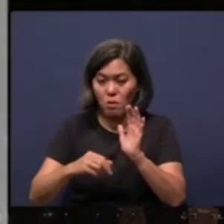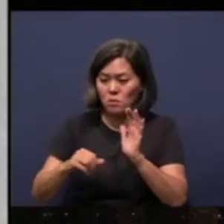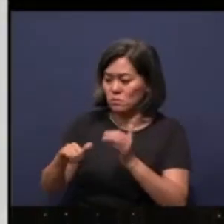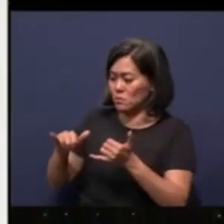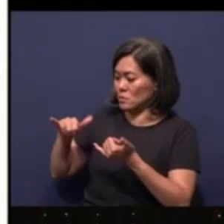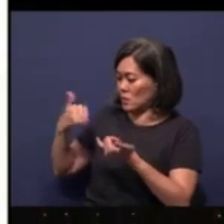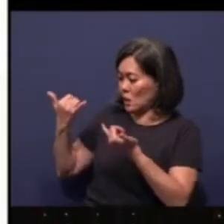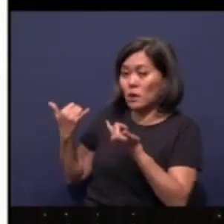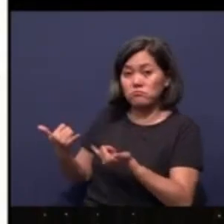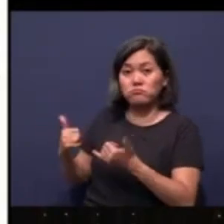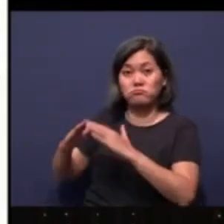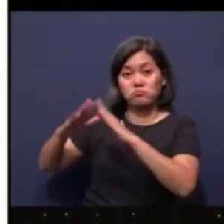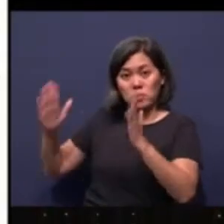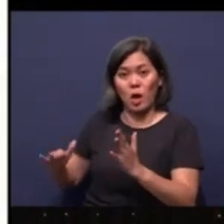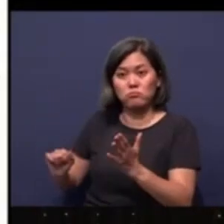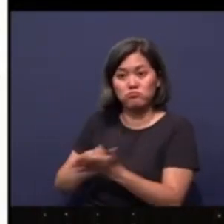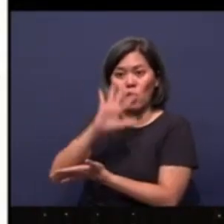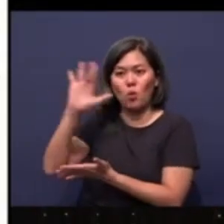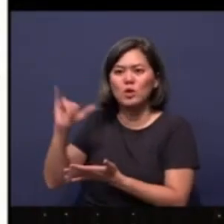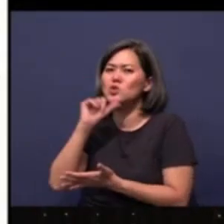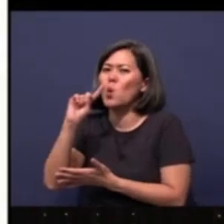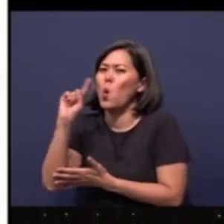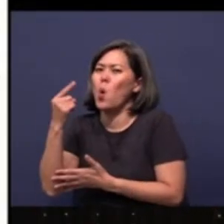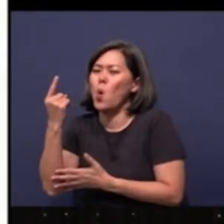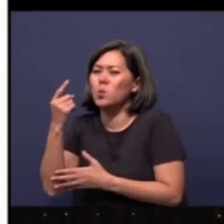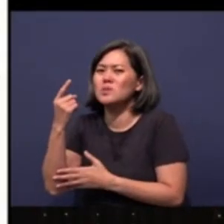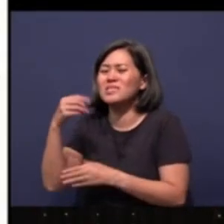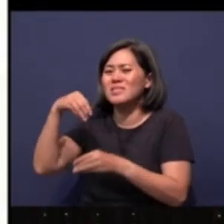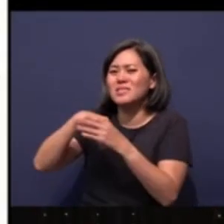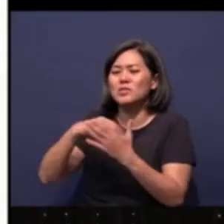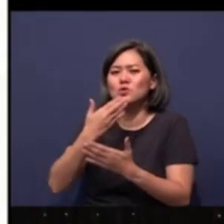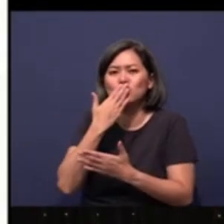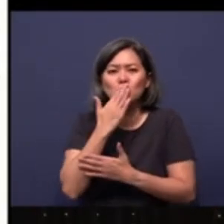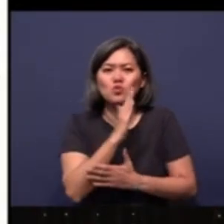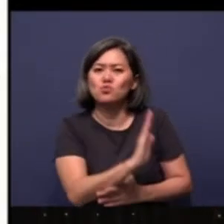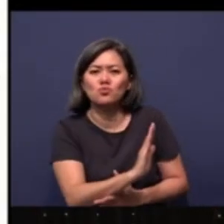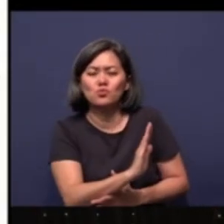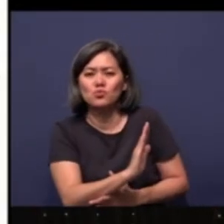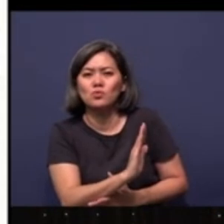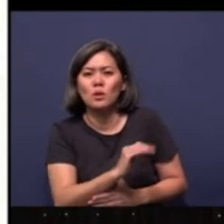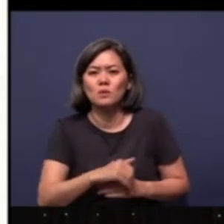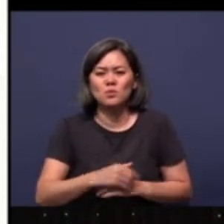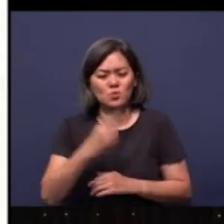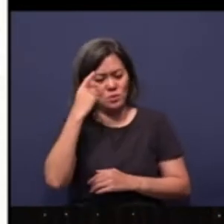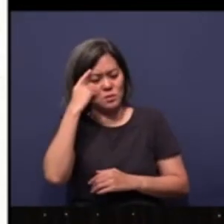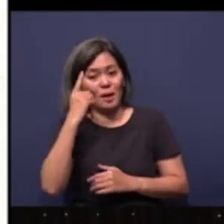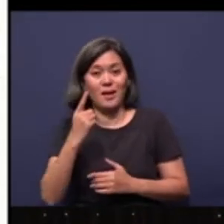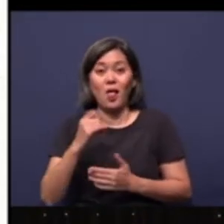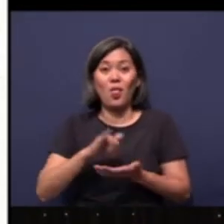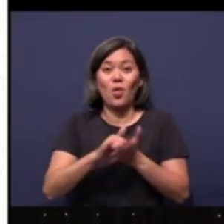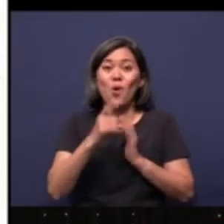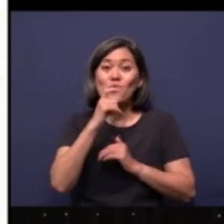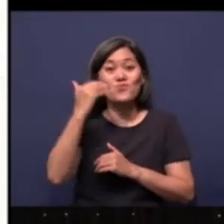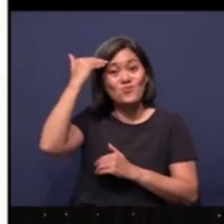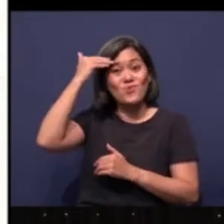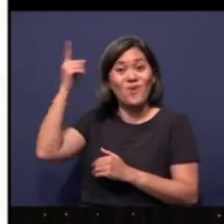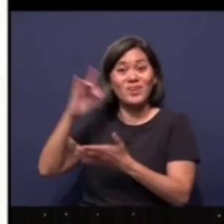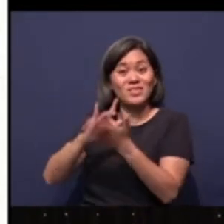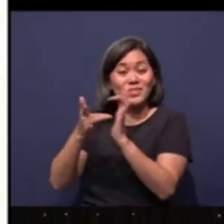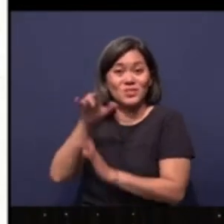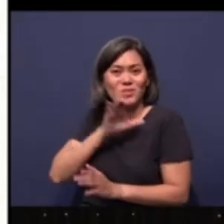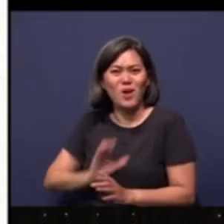really is not only about the house in Jerusalem. As you think about that, those of us who know the Lord Jesus,